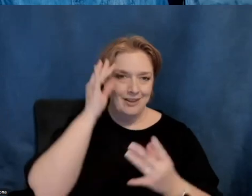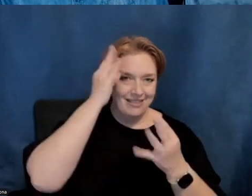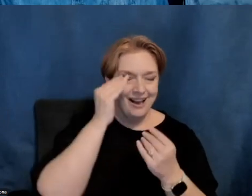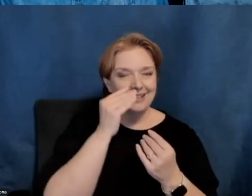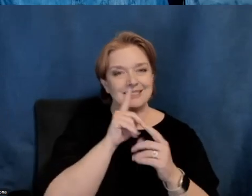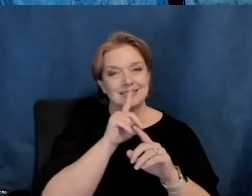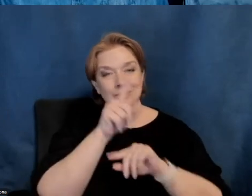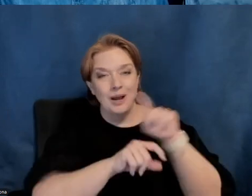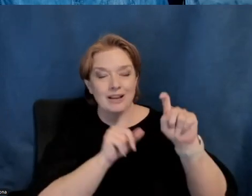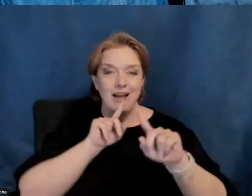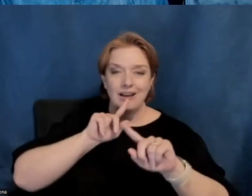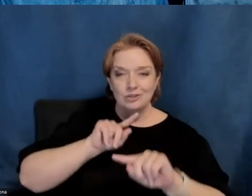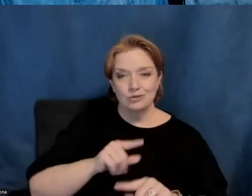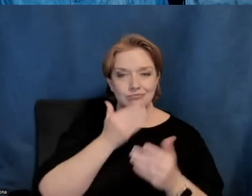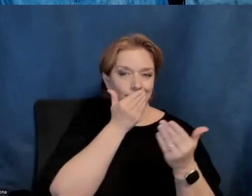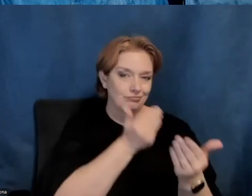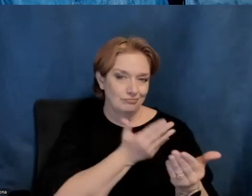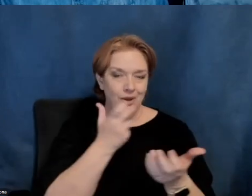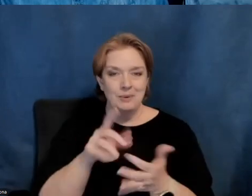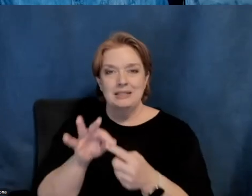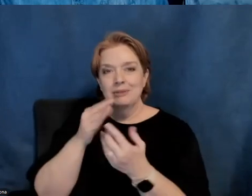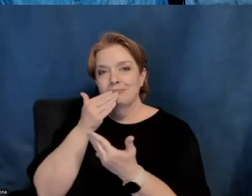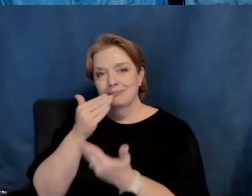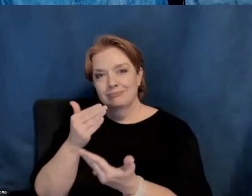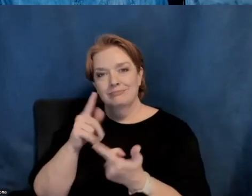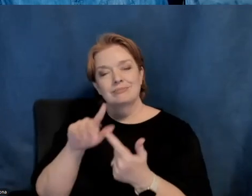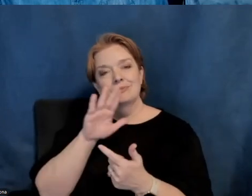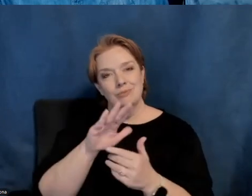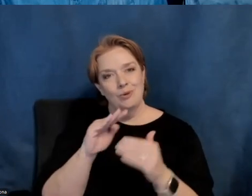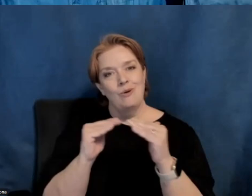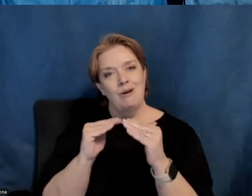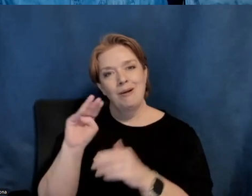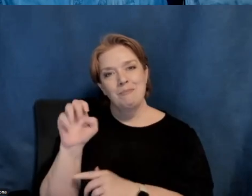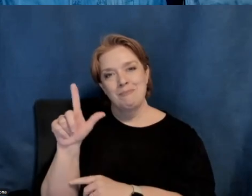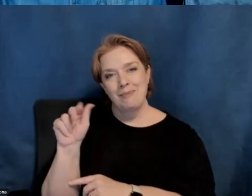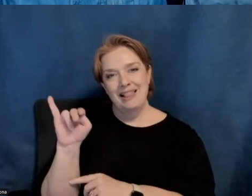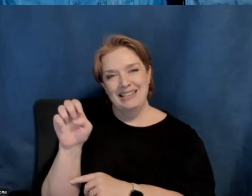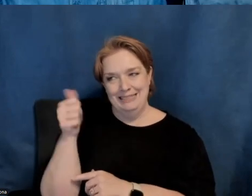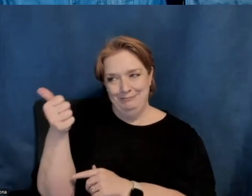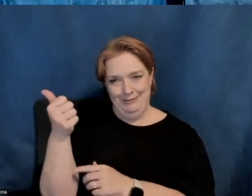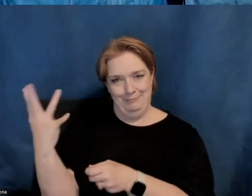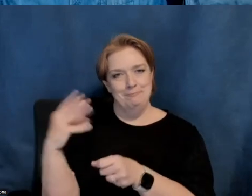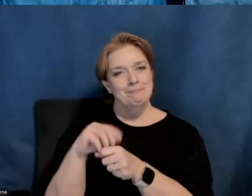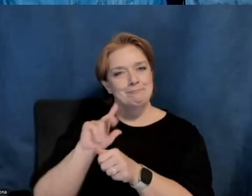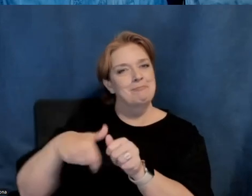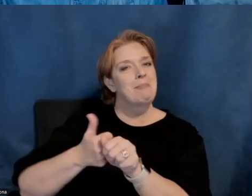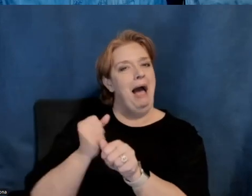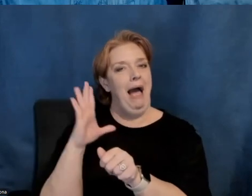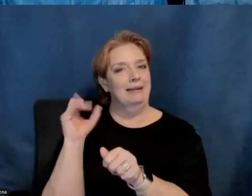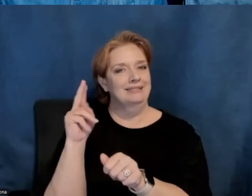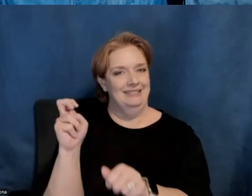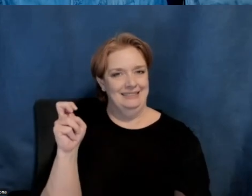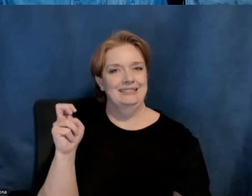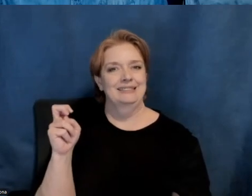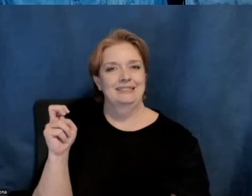questions today. Um, I also want to give a special shout out to your colleague, Melanie, who was instrumental behind the scenes for this presentation.